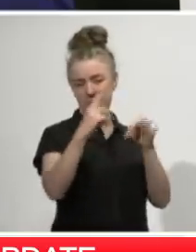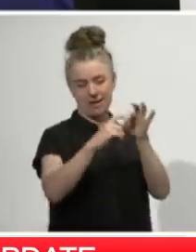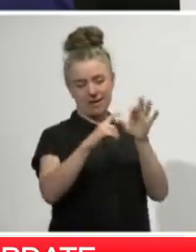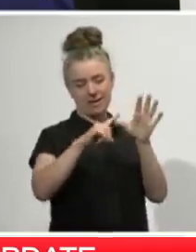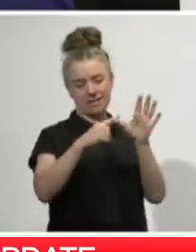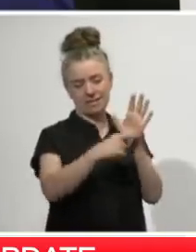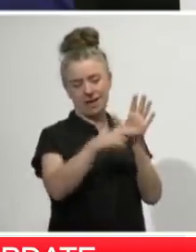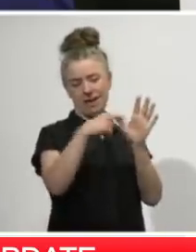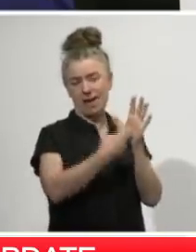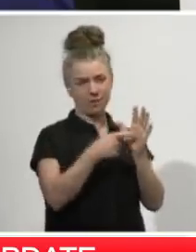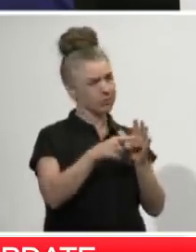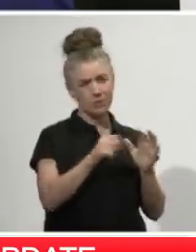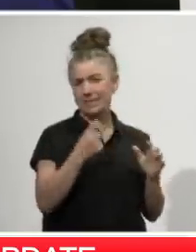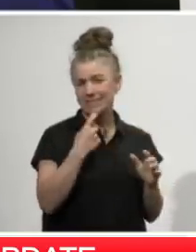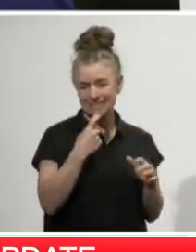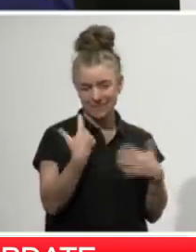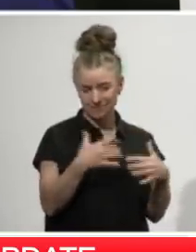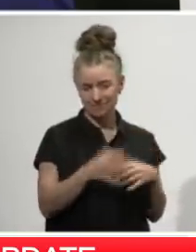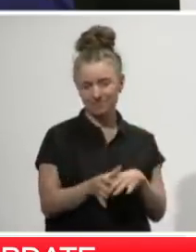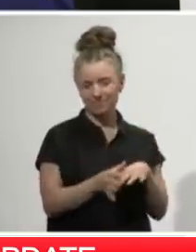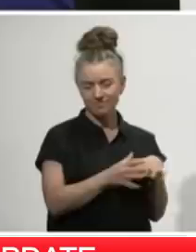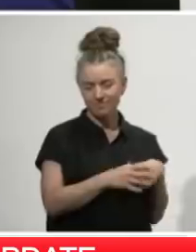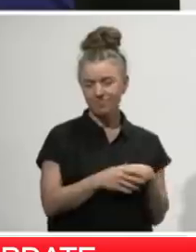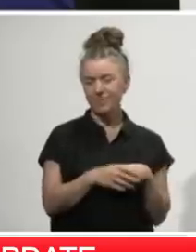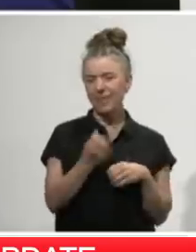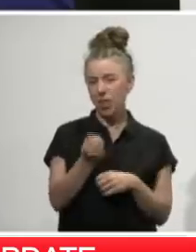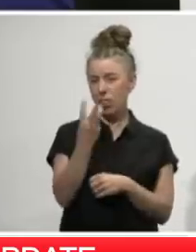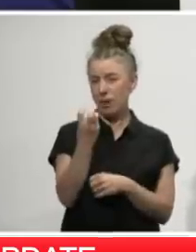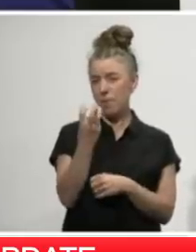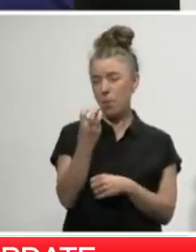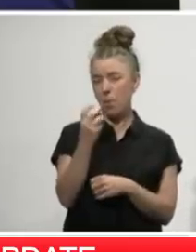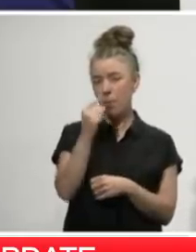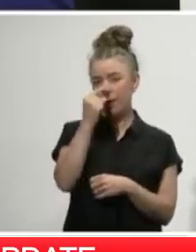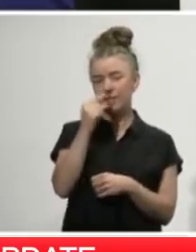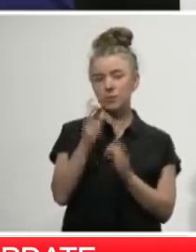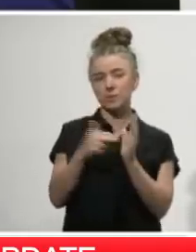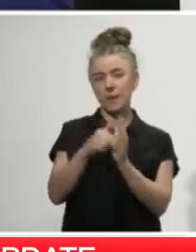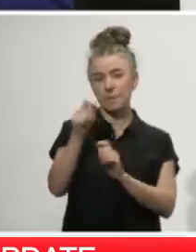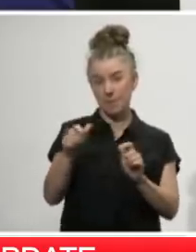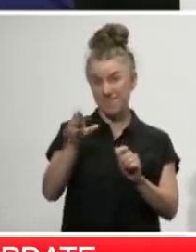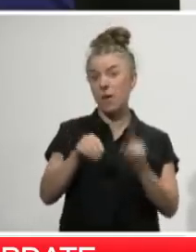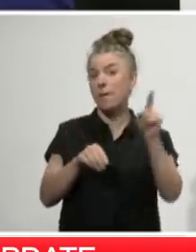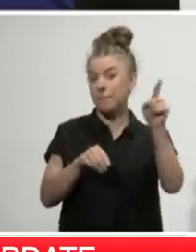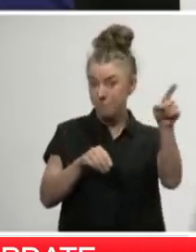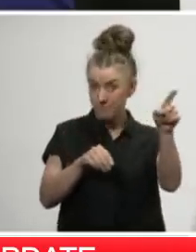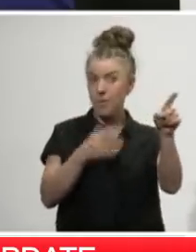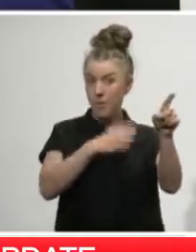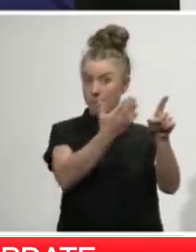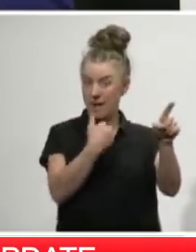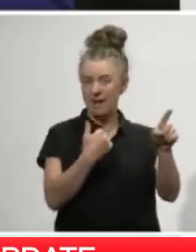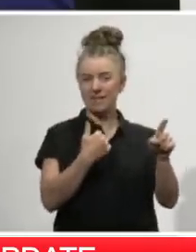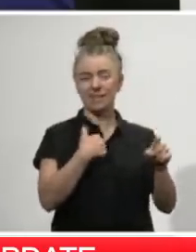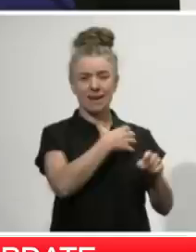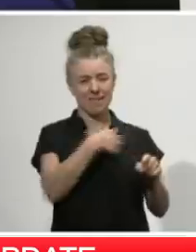situation. We are aware of three more Kiwis who want to return to New Zealand from that same region and our officials will